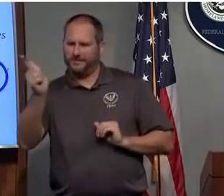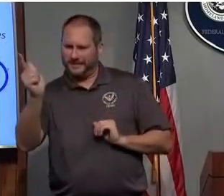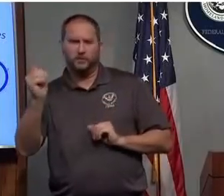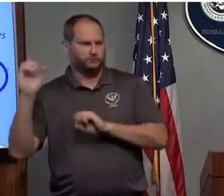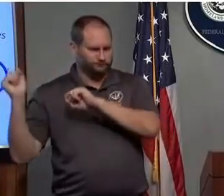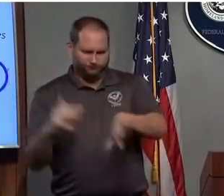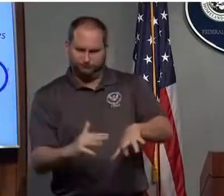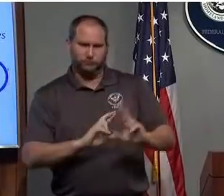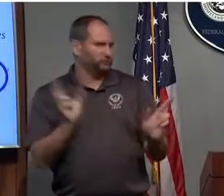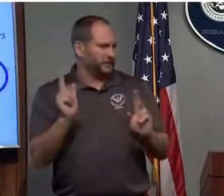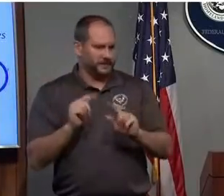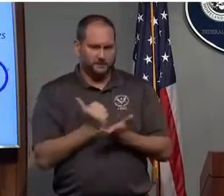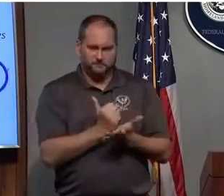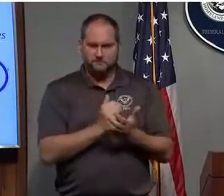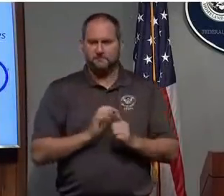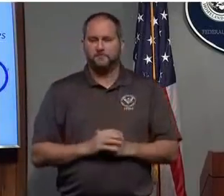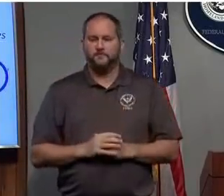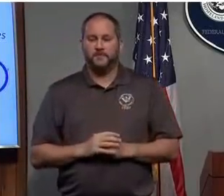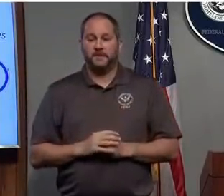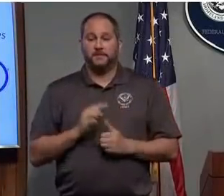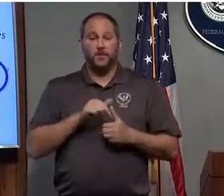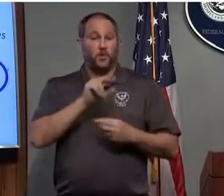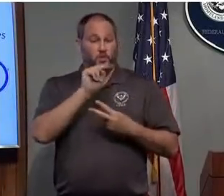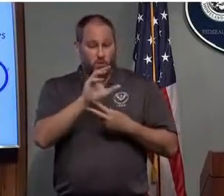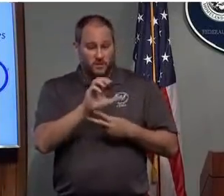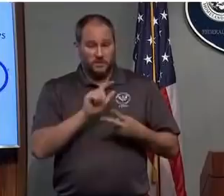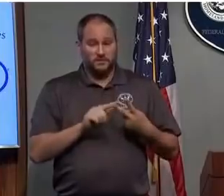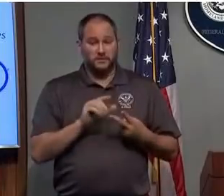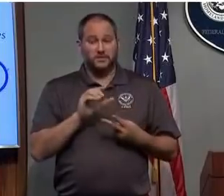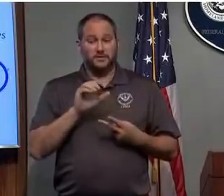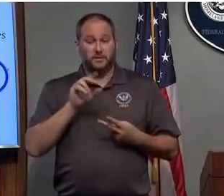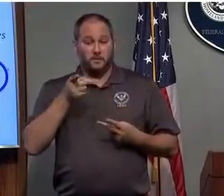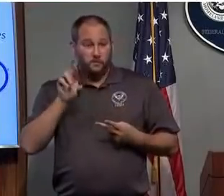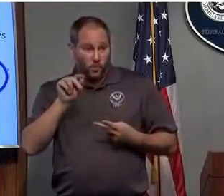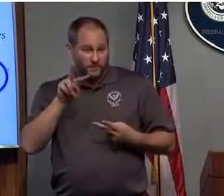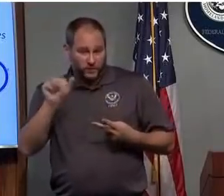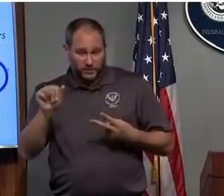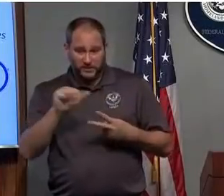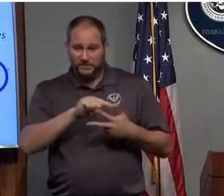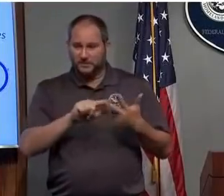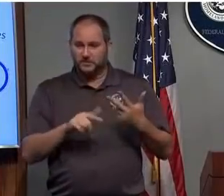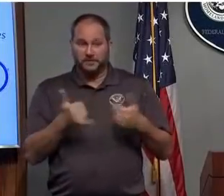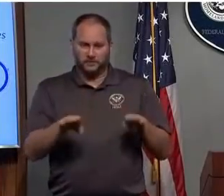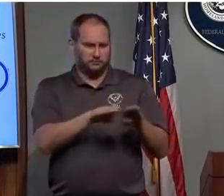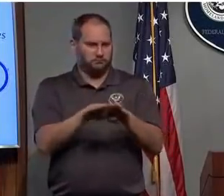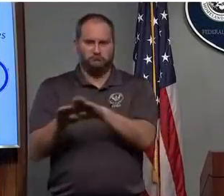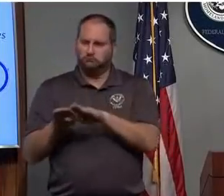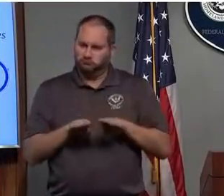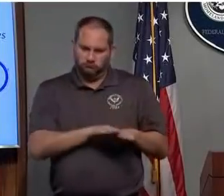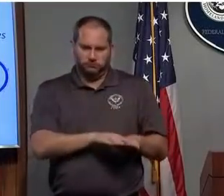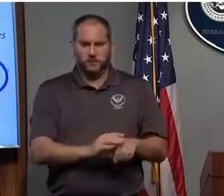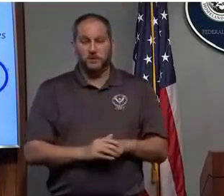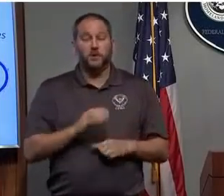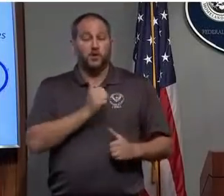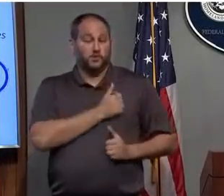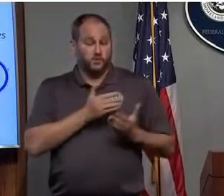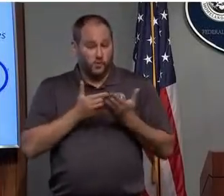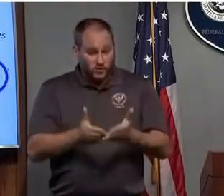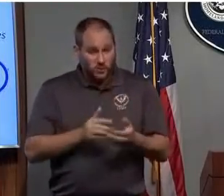North Carolina and the Port of Virginia remain closed at this time. The Coast Guard and Army Corps, NOAA, and other port partners